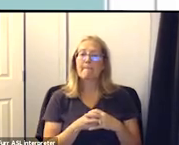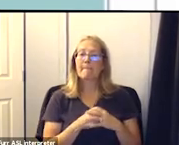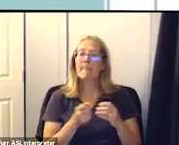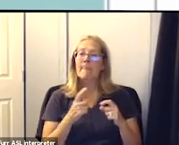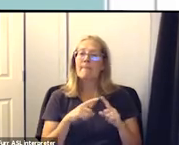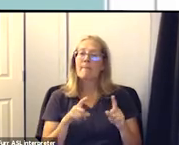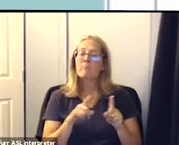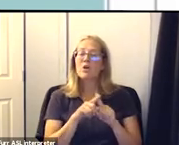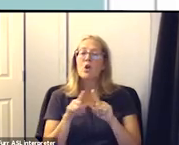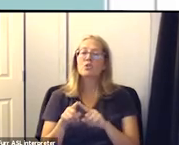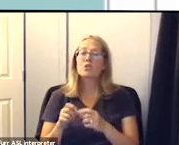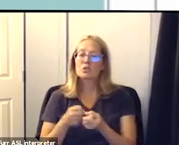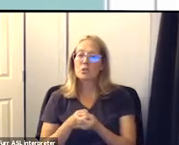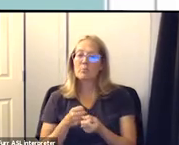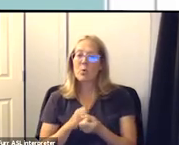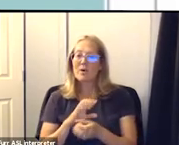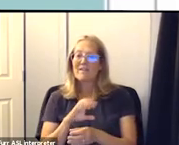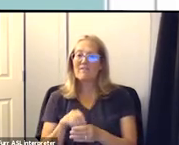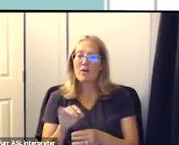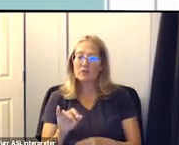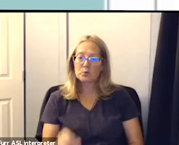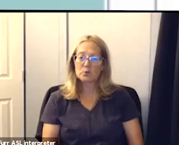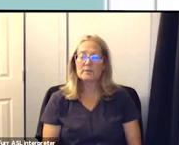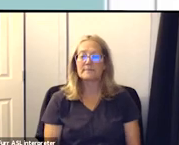also the support in line there